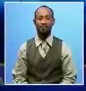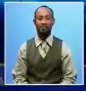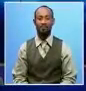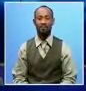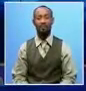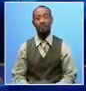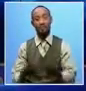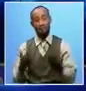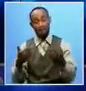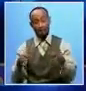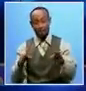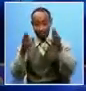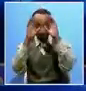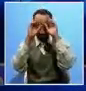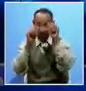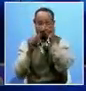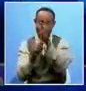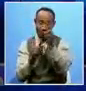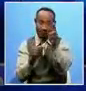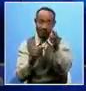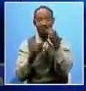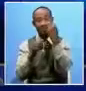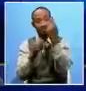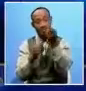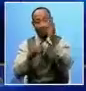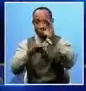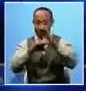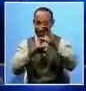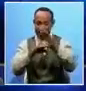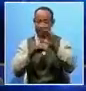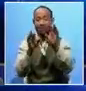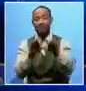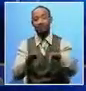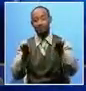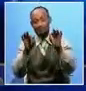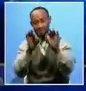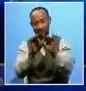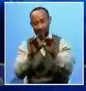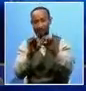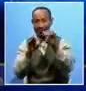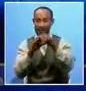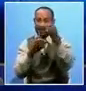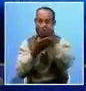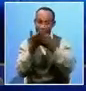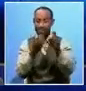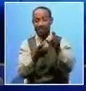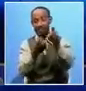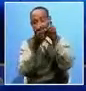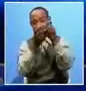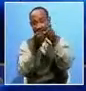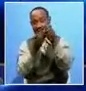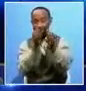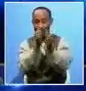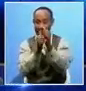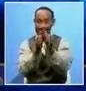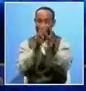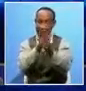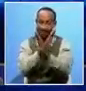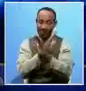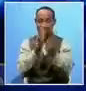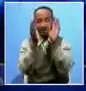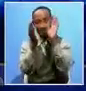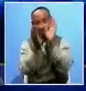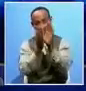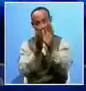President Hakainde Hechilema has called on the church to be relevant to the prevailing economic challenges that the country is facing. President